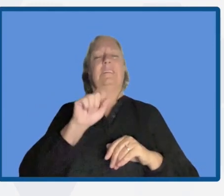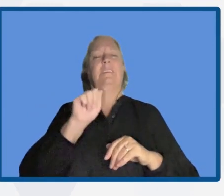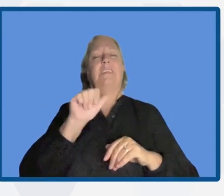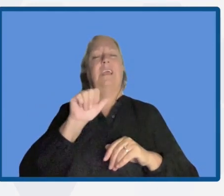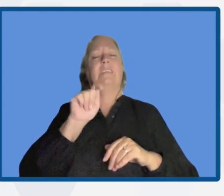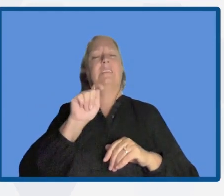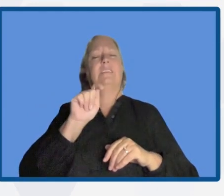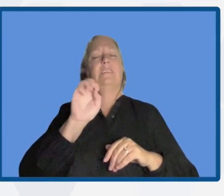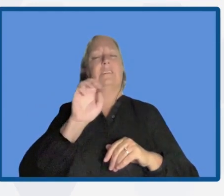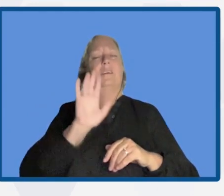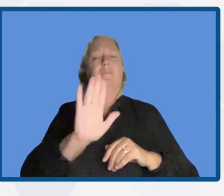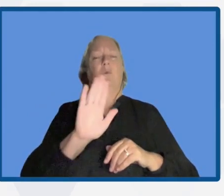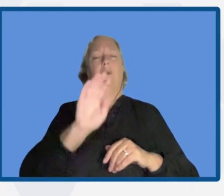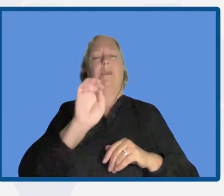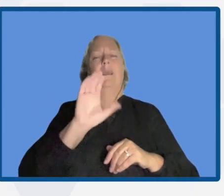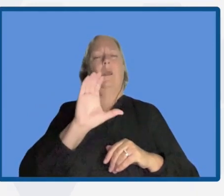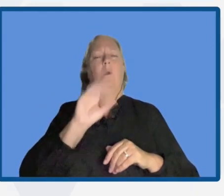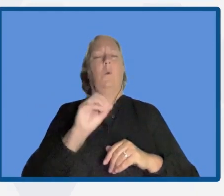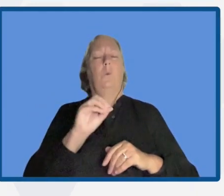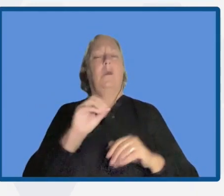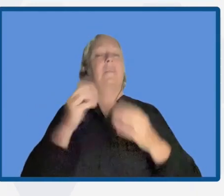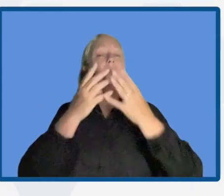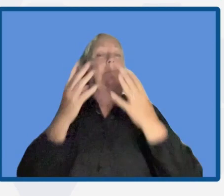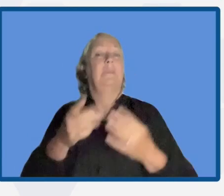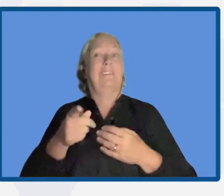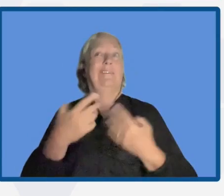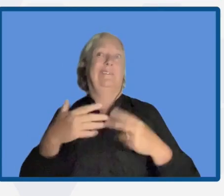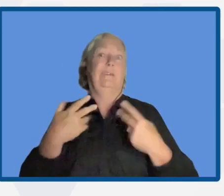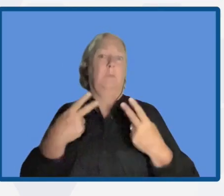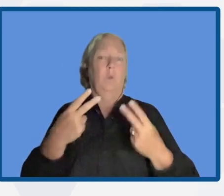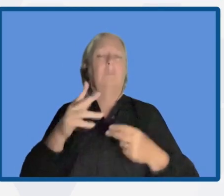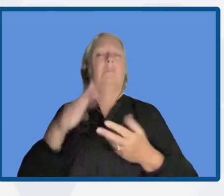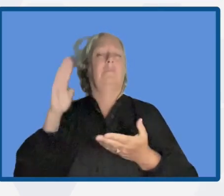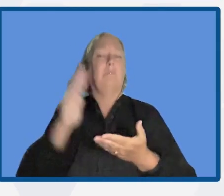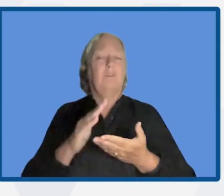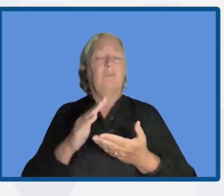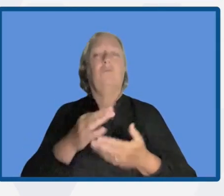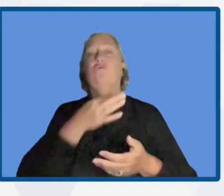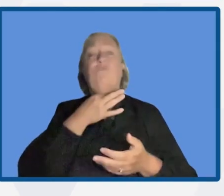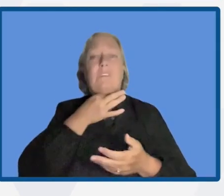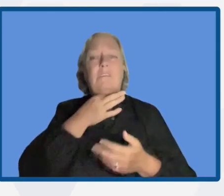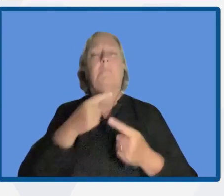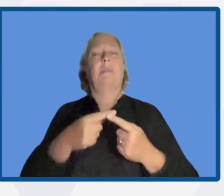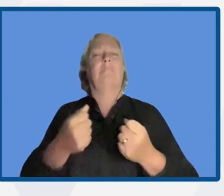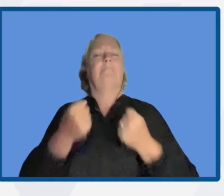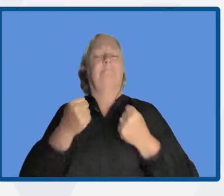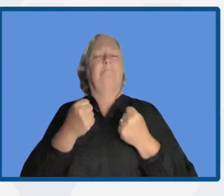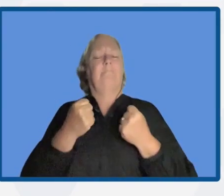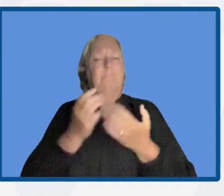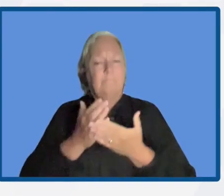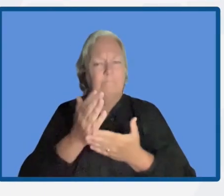which is critical for reducing risks and increasing resilience. An important aspect